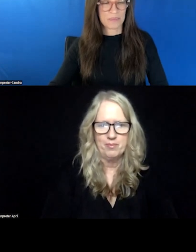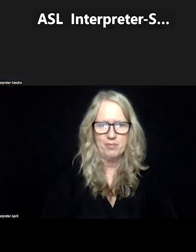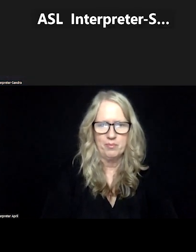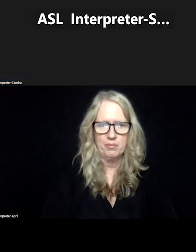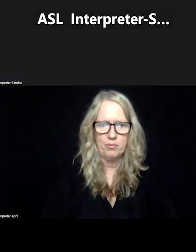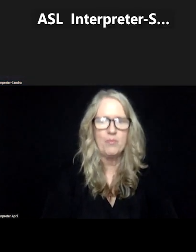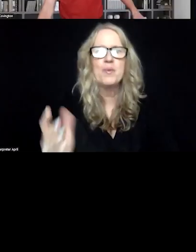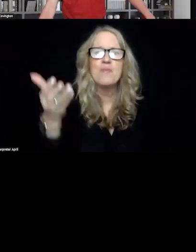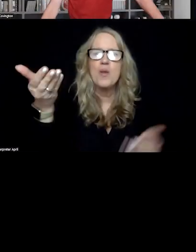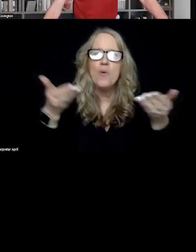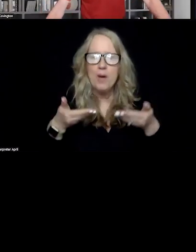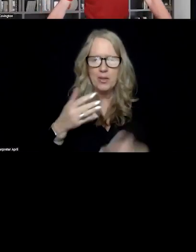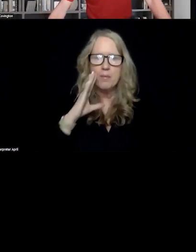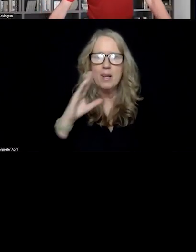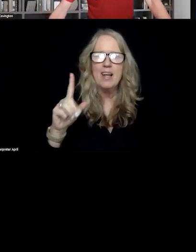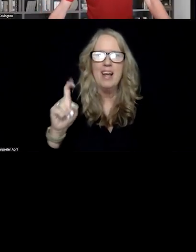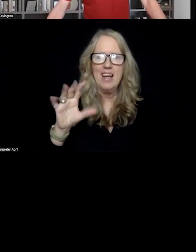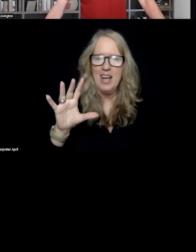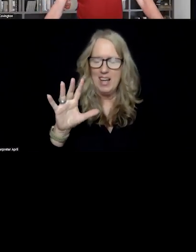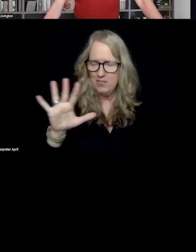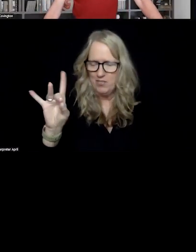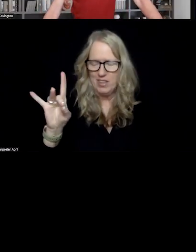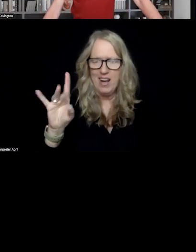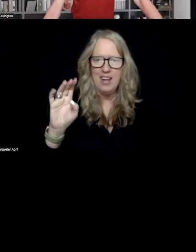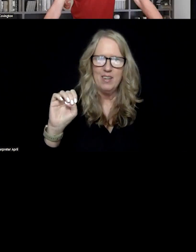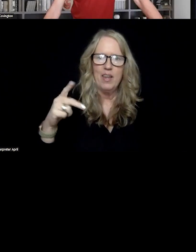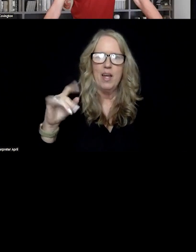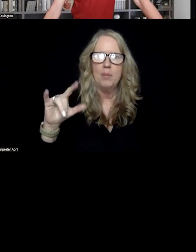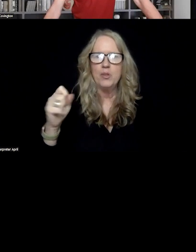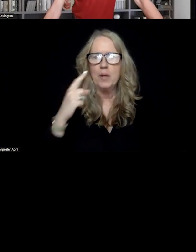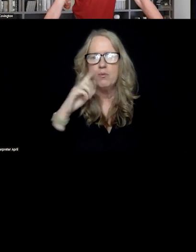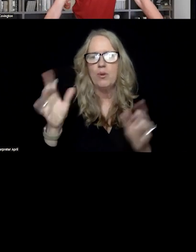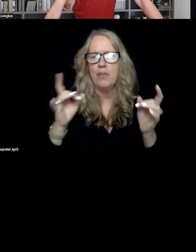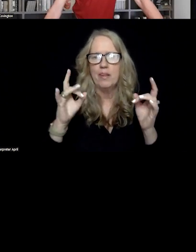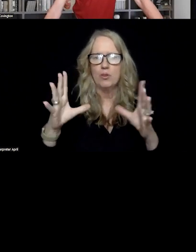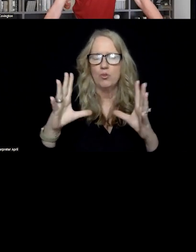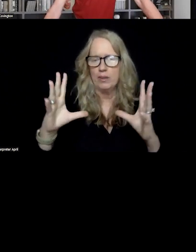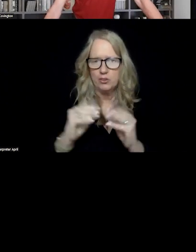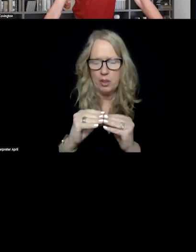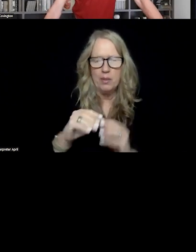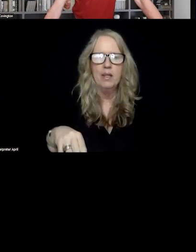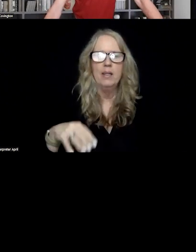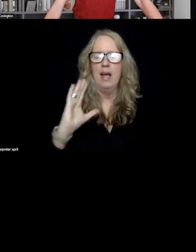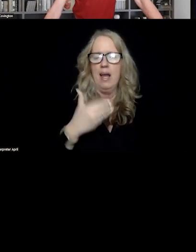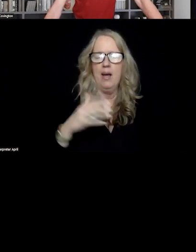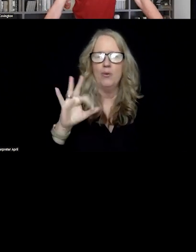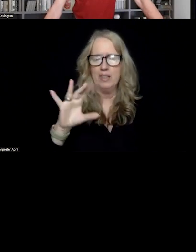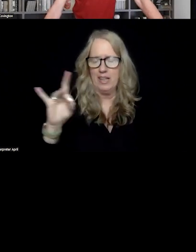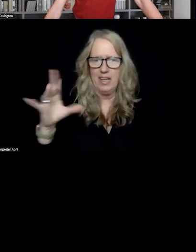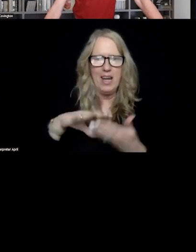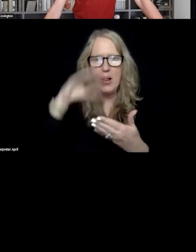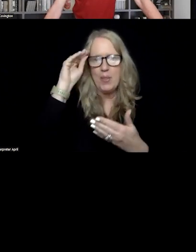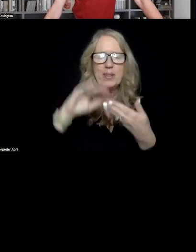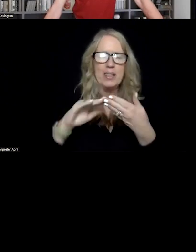Welcome to the 158th episode of the Crisis Jam, our 988 learning community